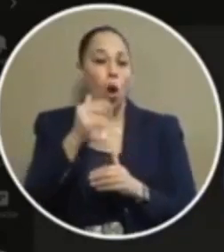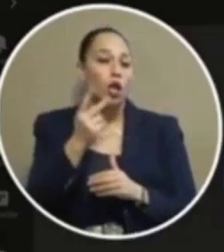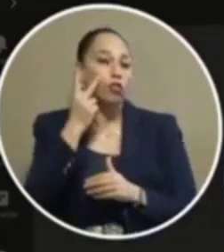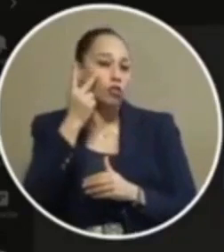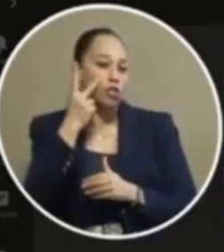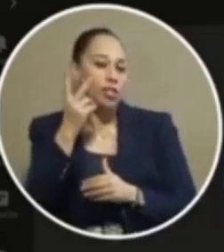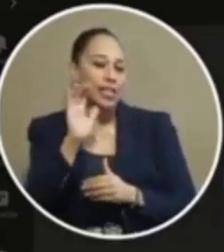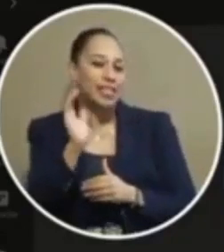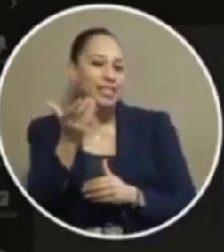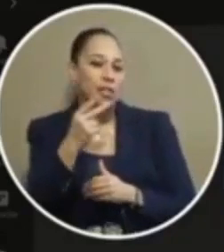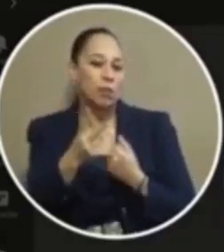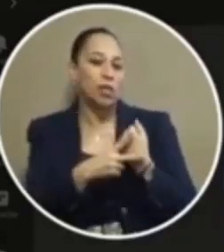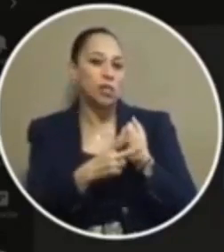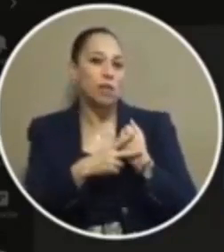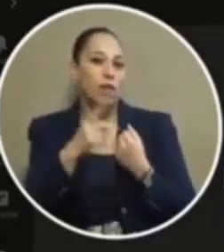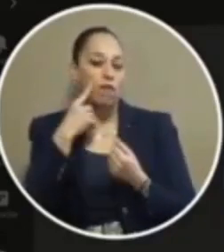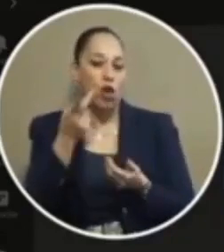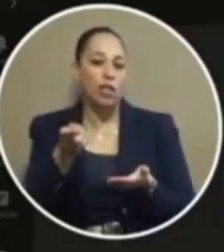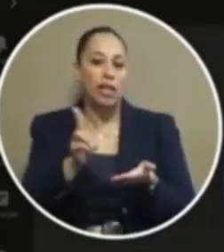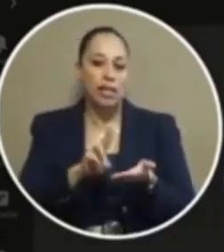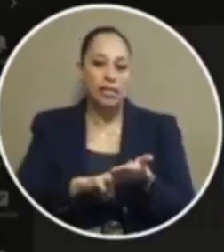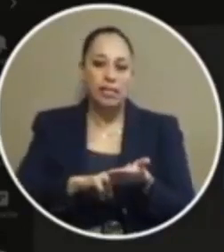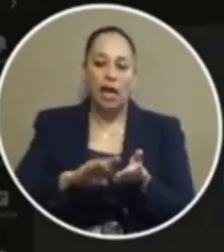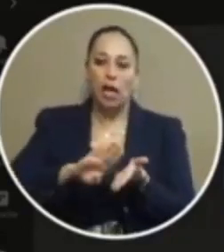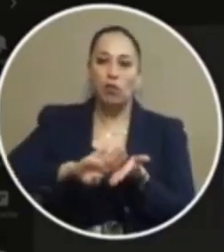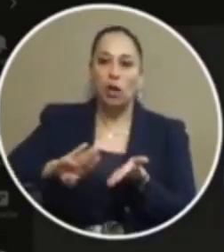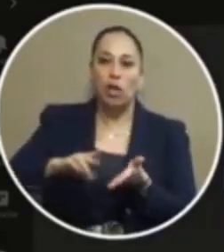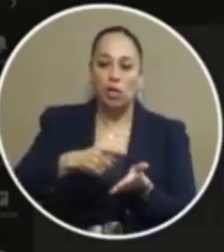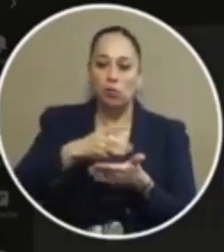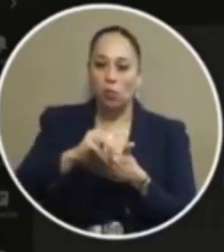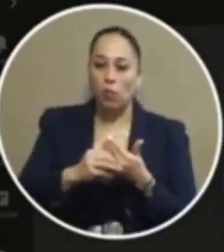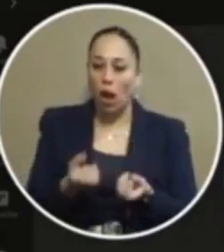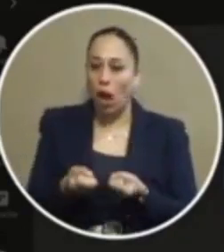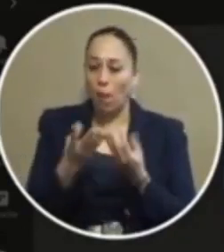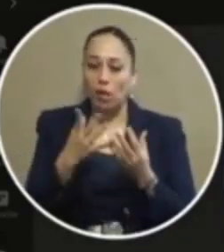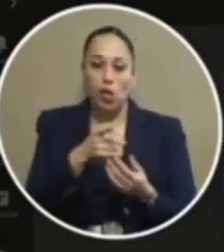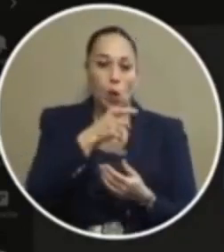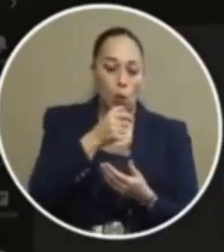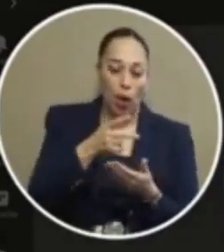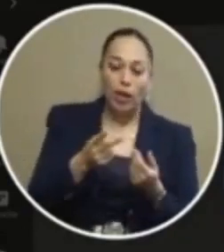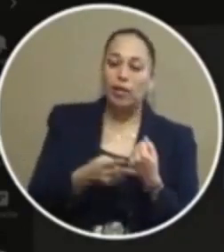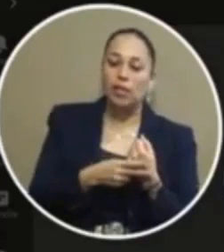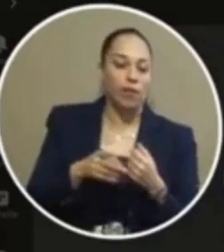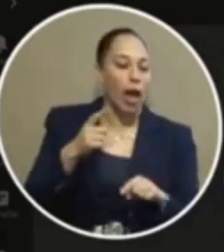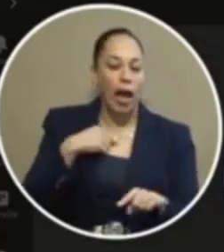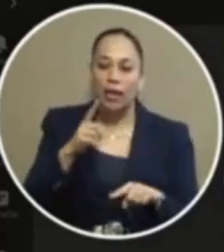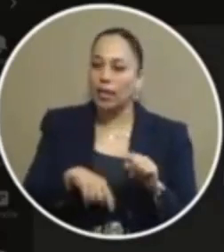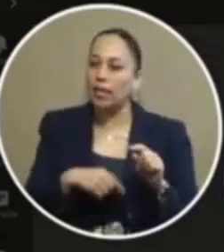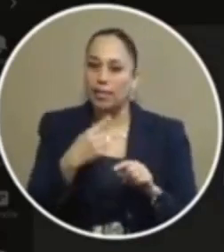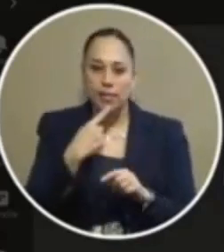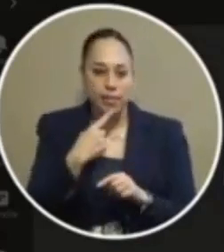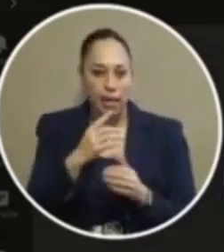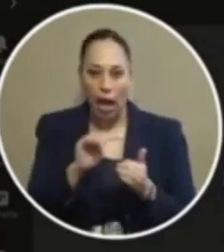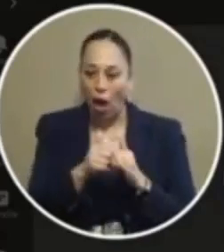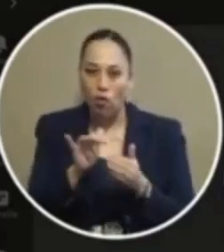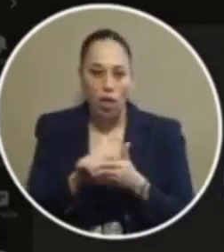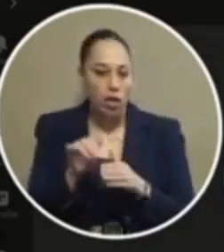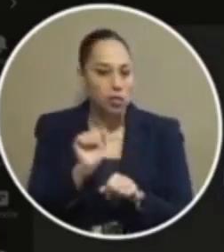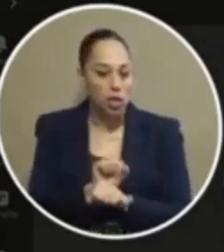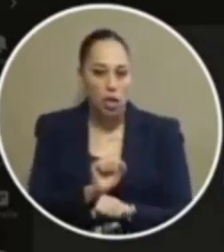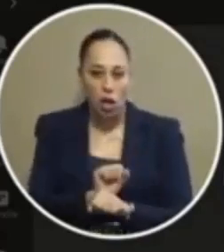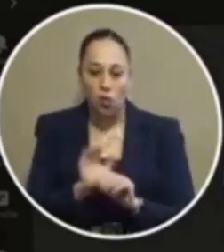similar savings from the site and release program how much it's going to save and who it's going to save again i can't tell you who how that's going to work